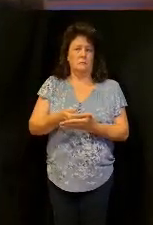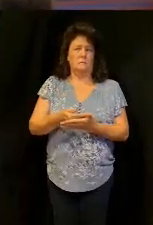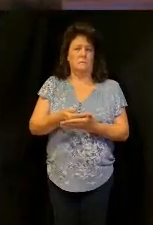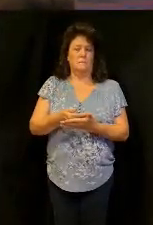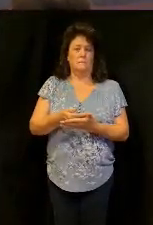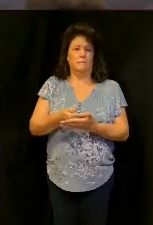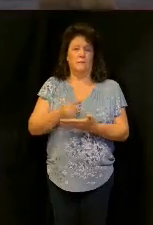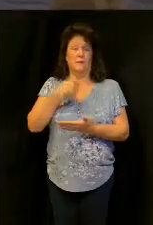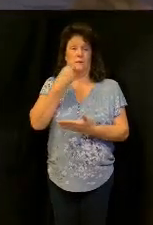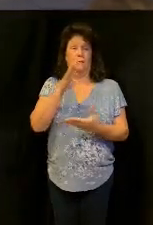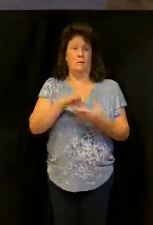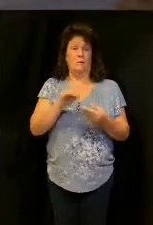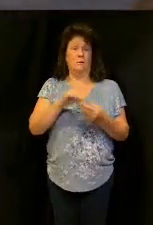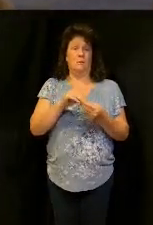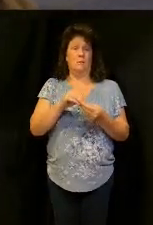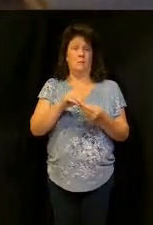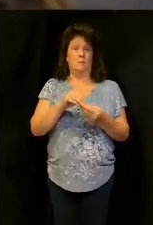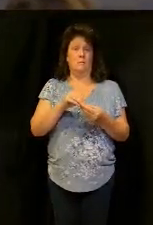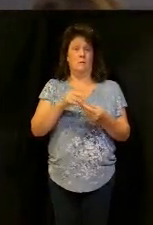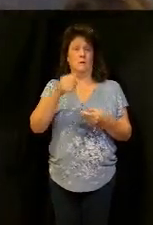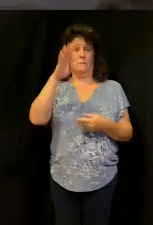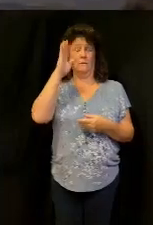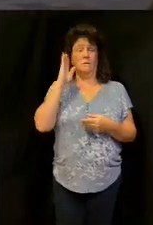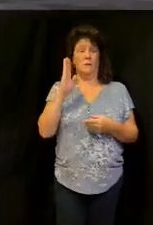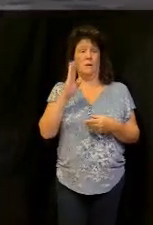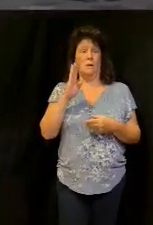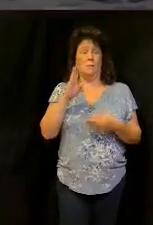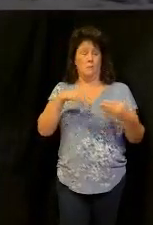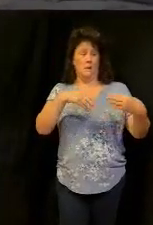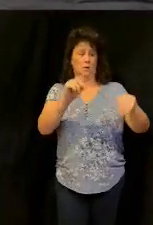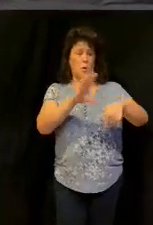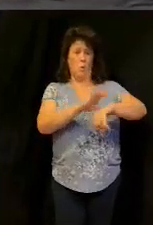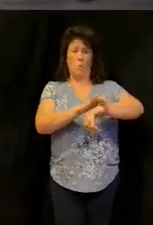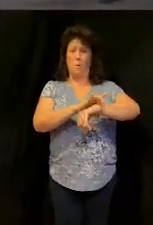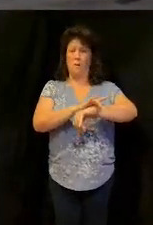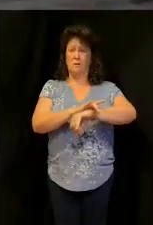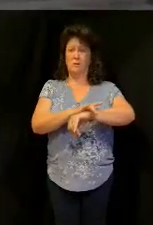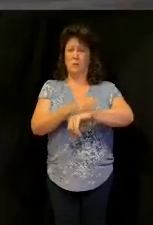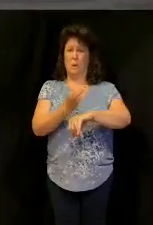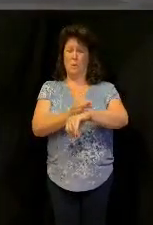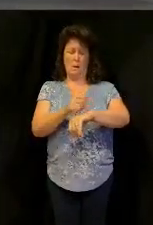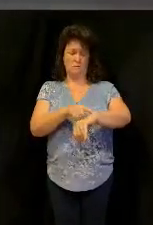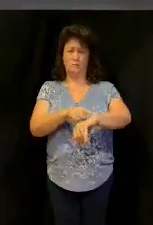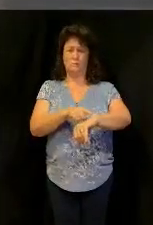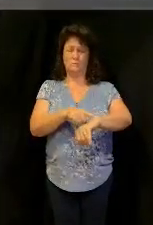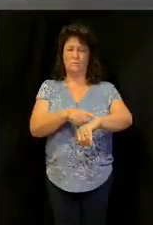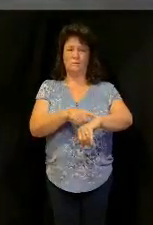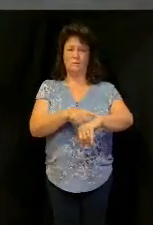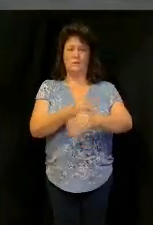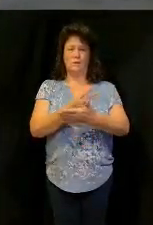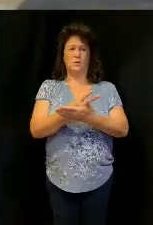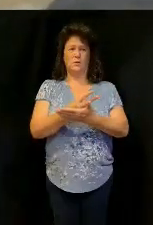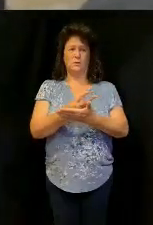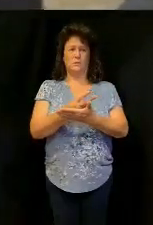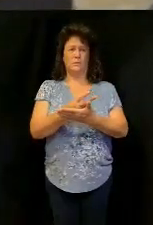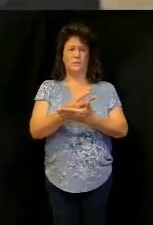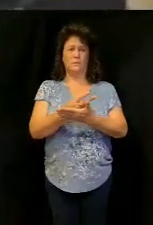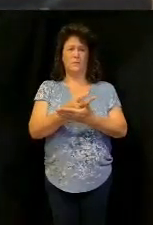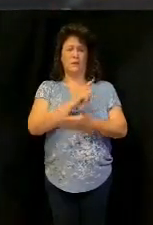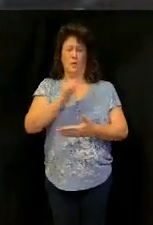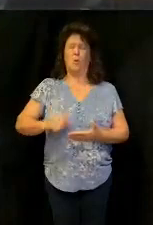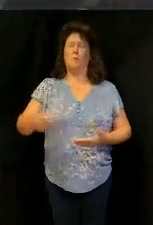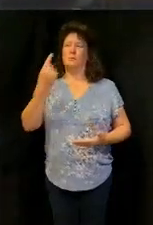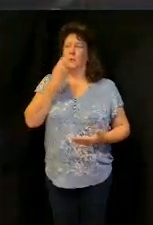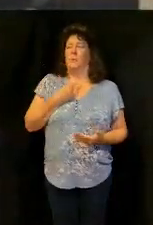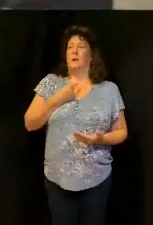I told you the story about when God told me to sow a watch I know I've told this story but it's a testimony of mine two weeks the lord spoke to